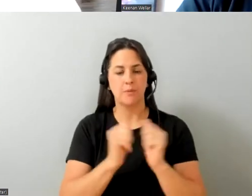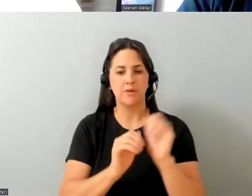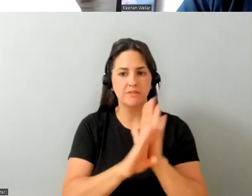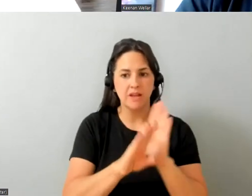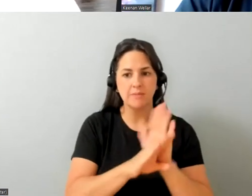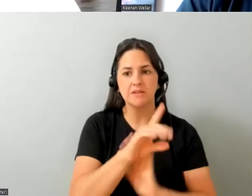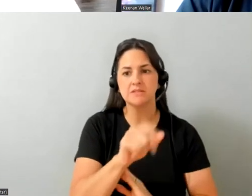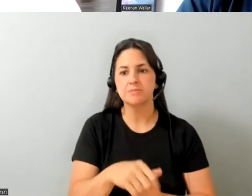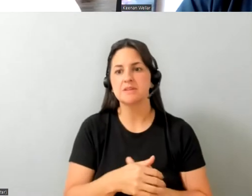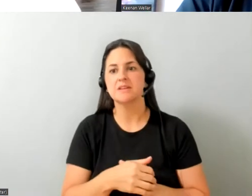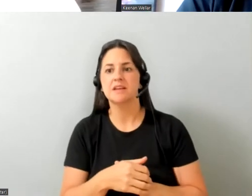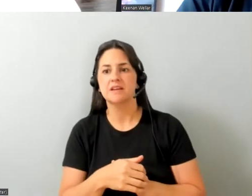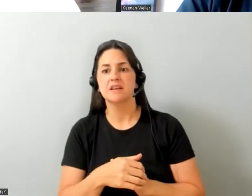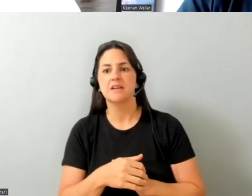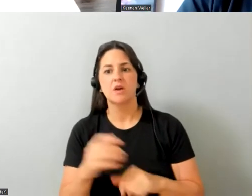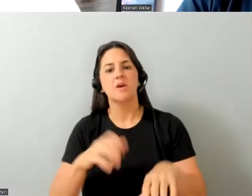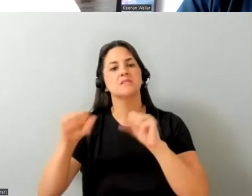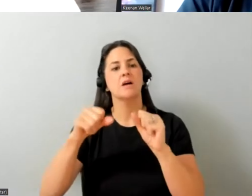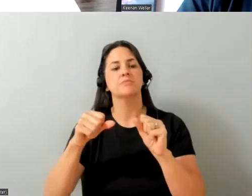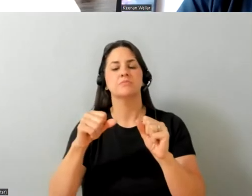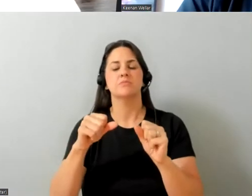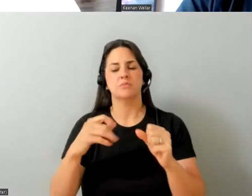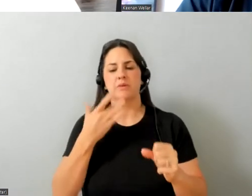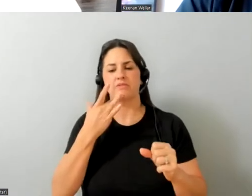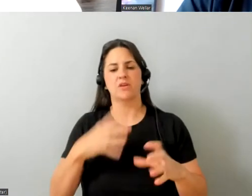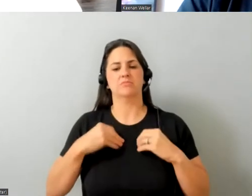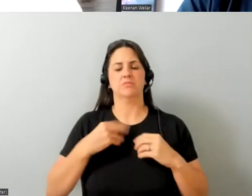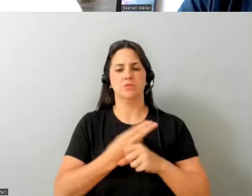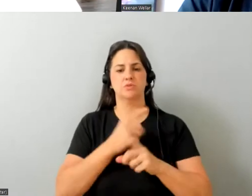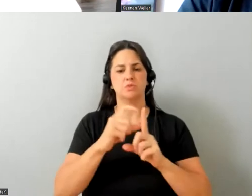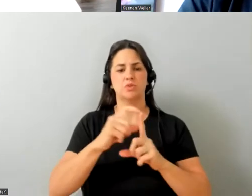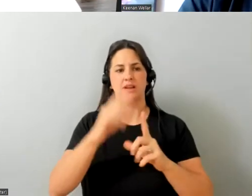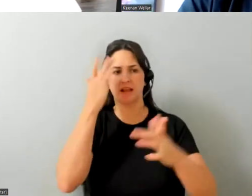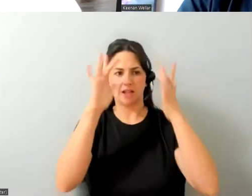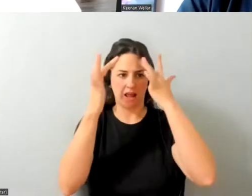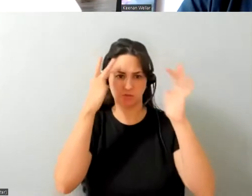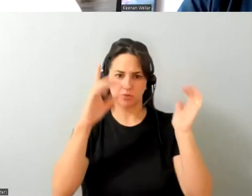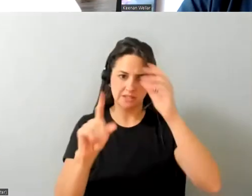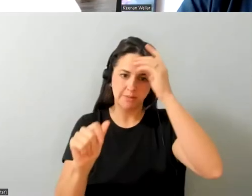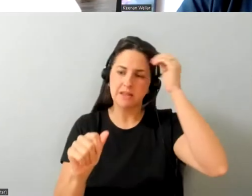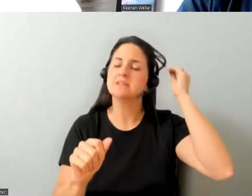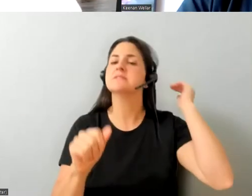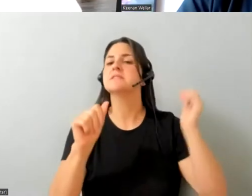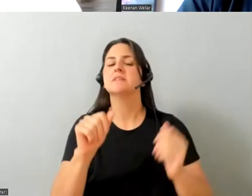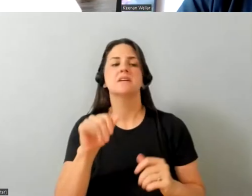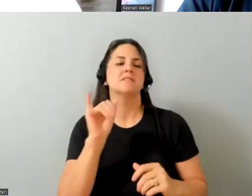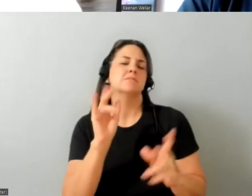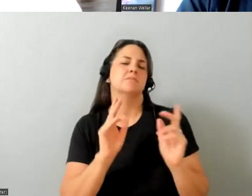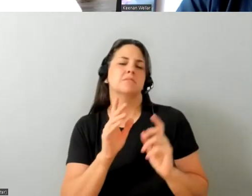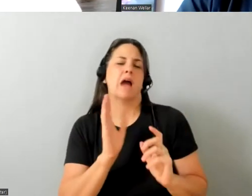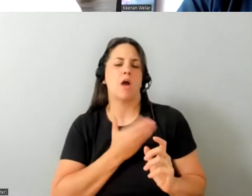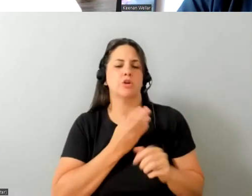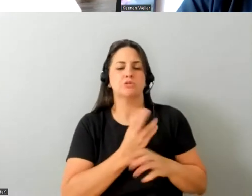disabilities but you know we adopted the term intellectual disabilities years ago because our our members preferred it uh but there are many